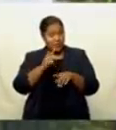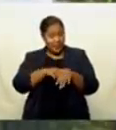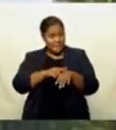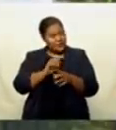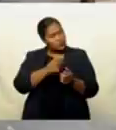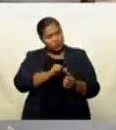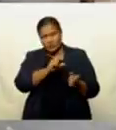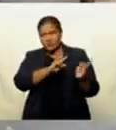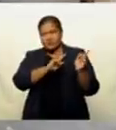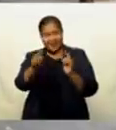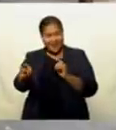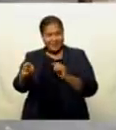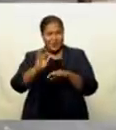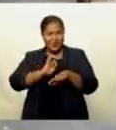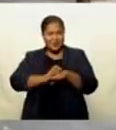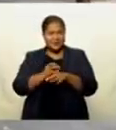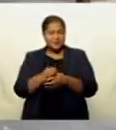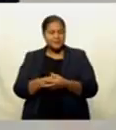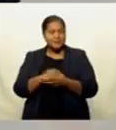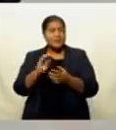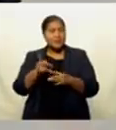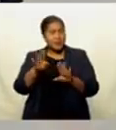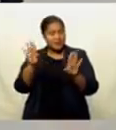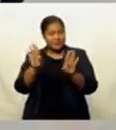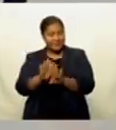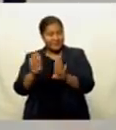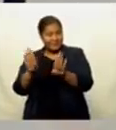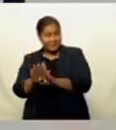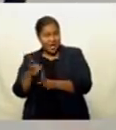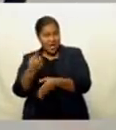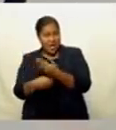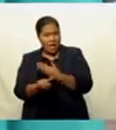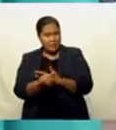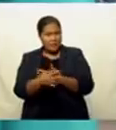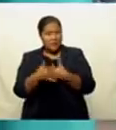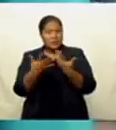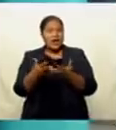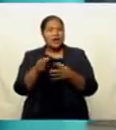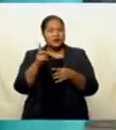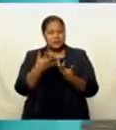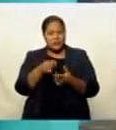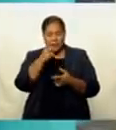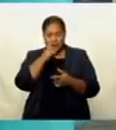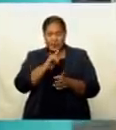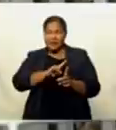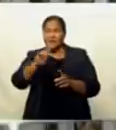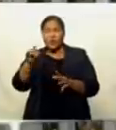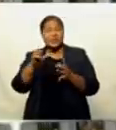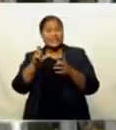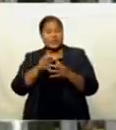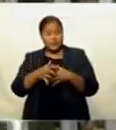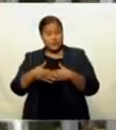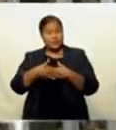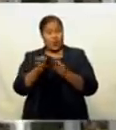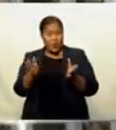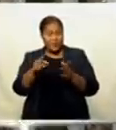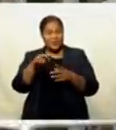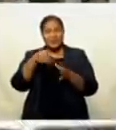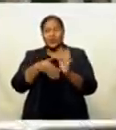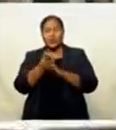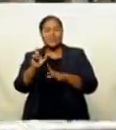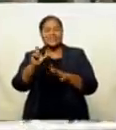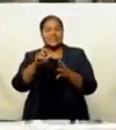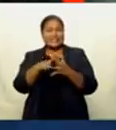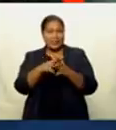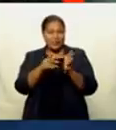at the oncology unit. With some restrictions easing, patients are now going to the CWM hospital for treatment. All those elective surgeries are on